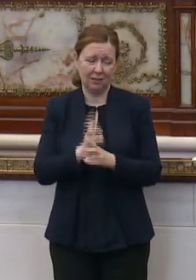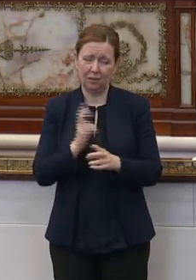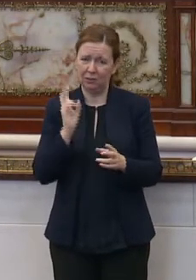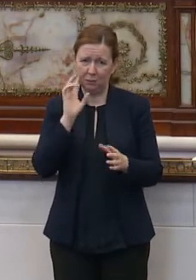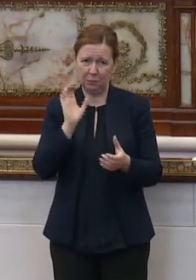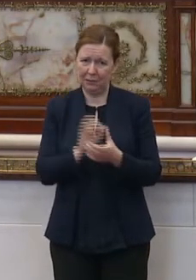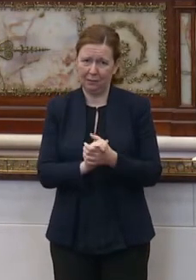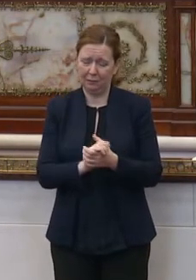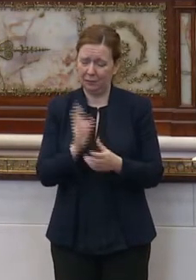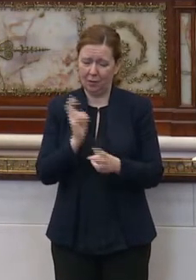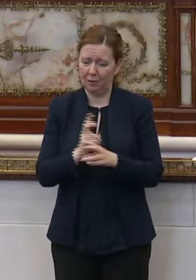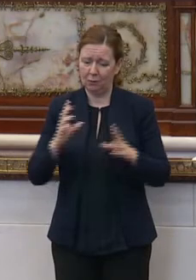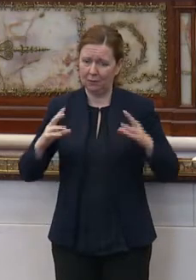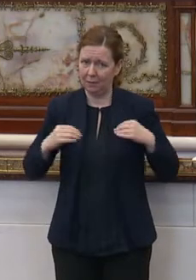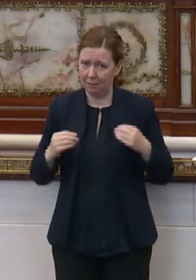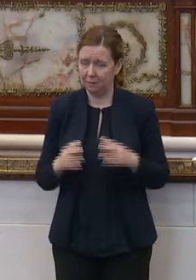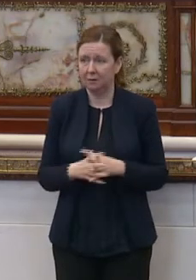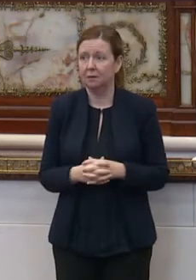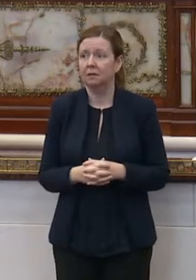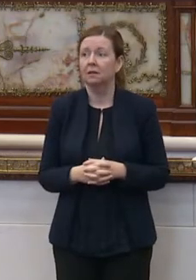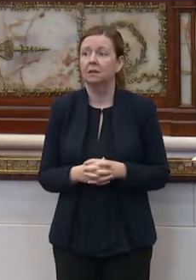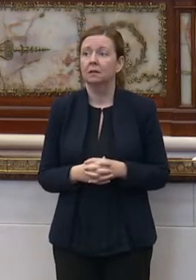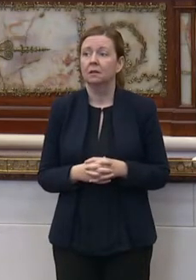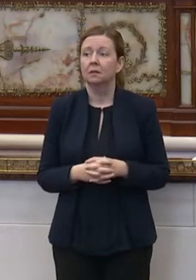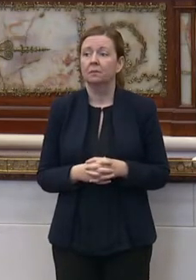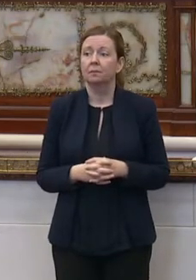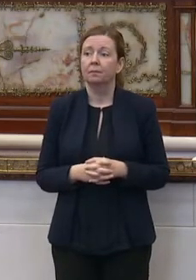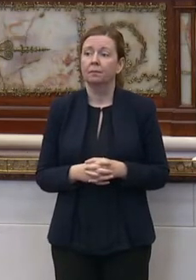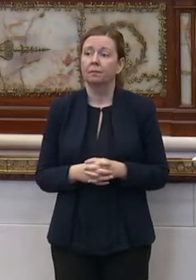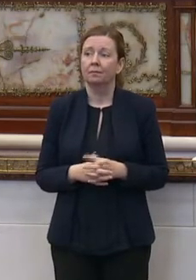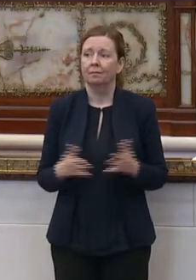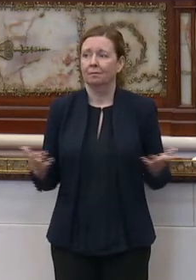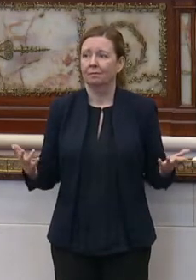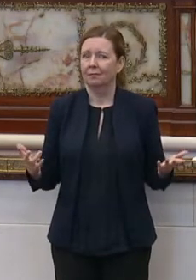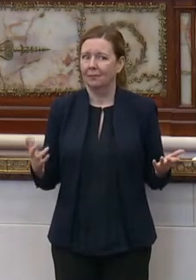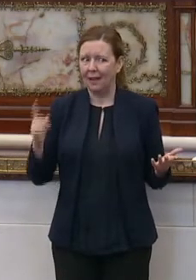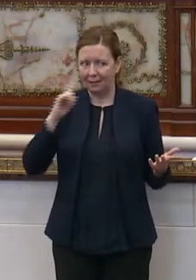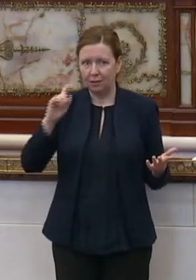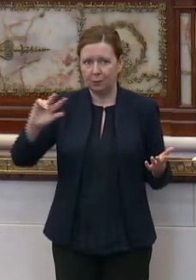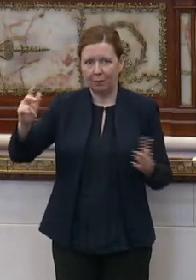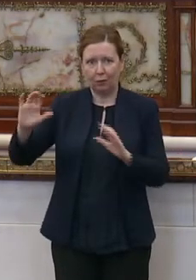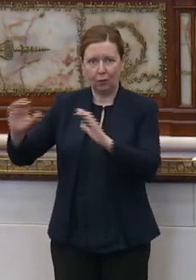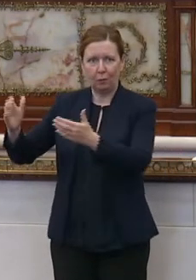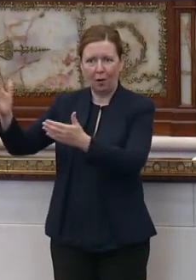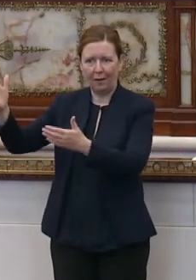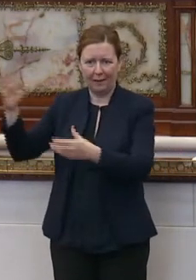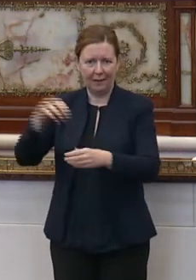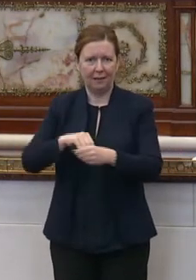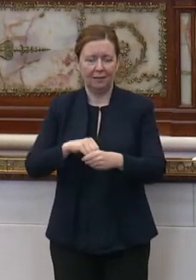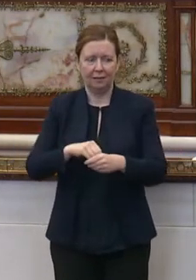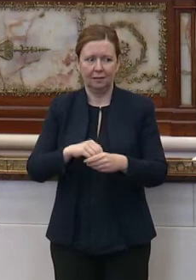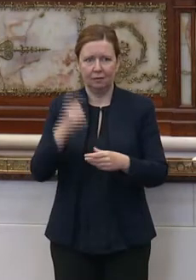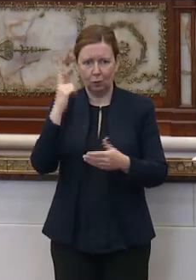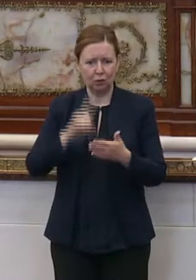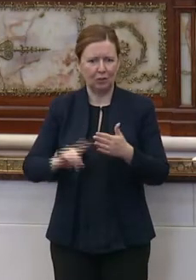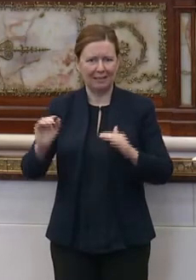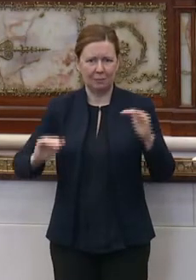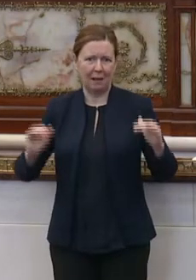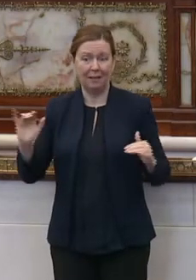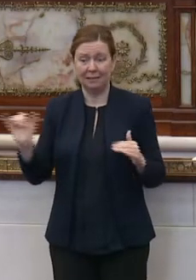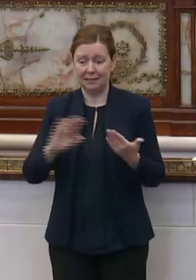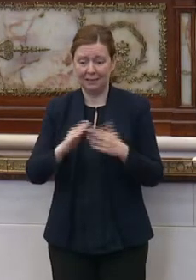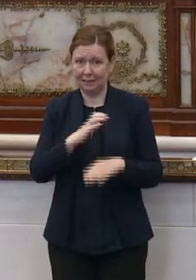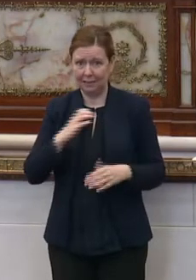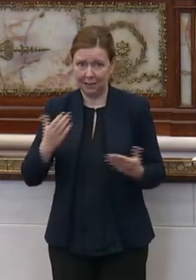to accept. I think it would be a third party in a system of checks and balances like